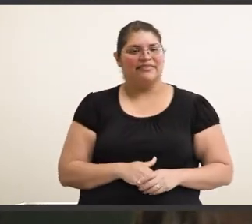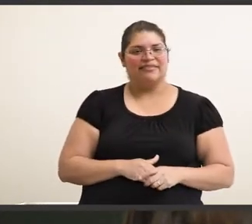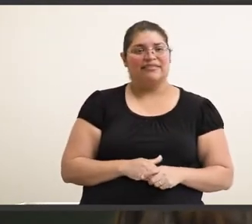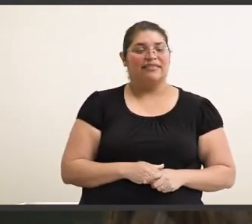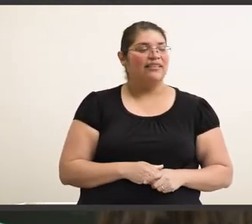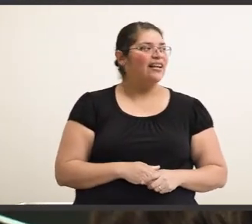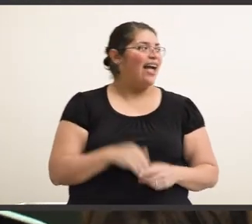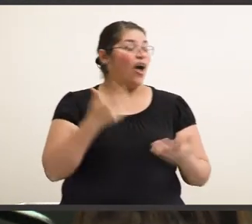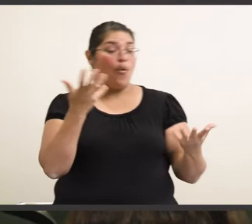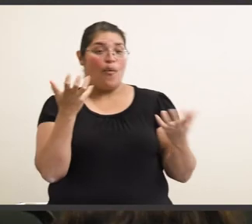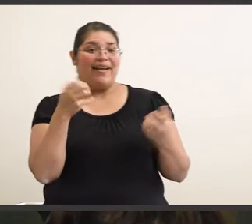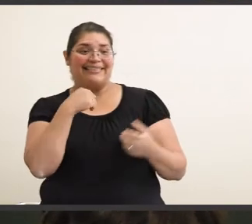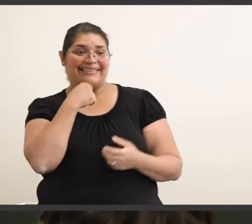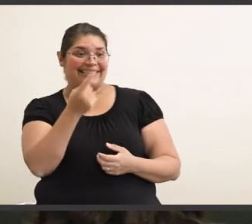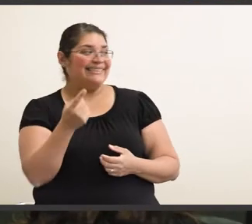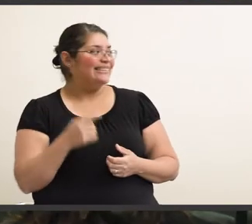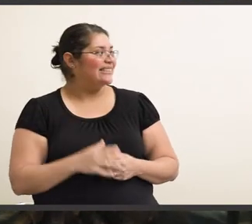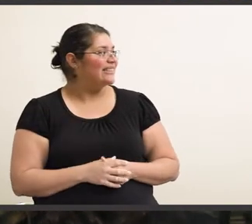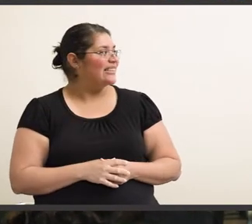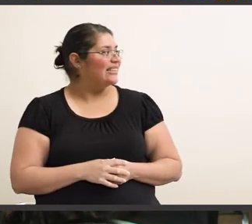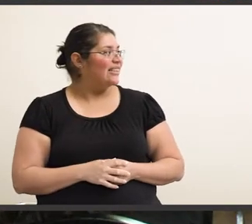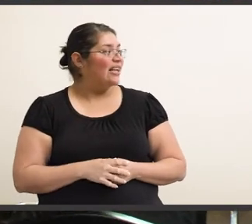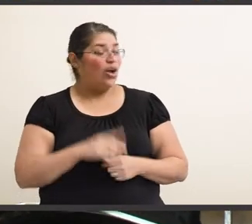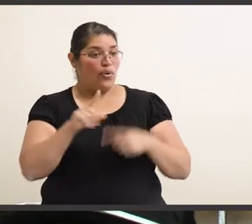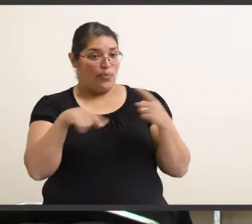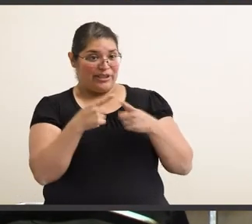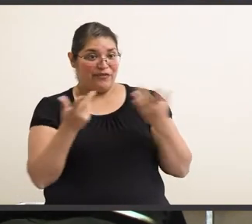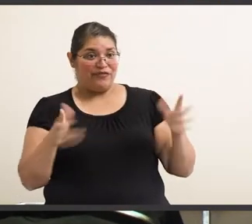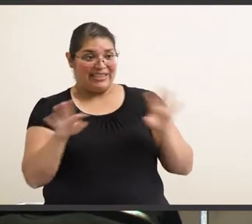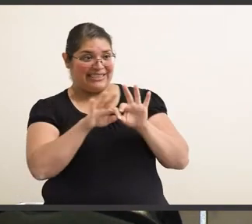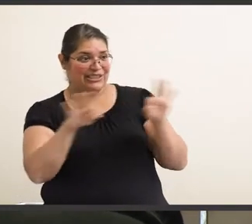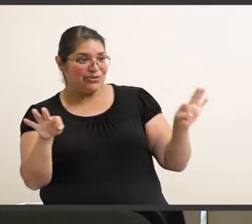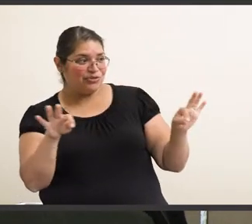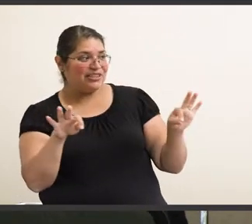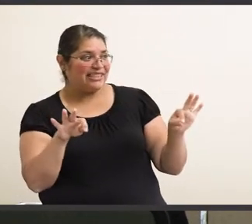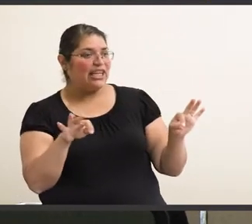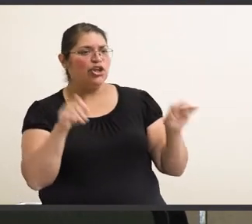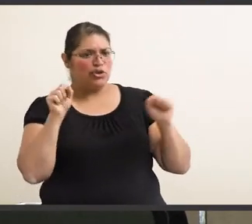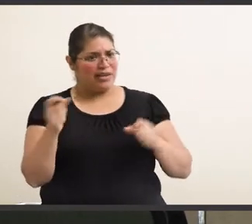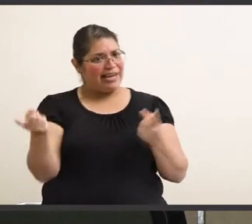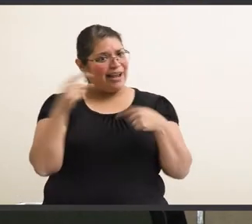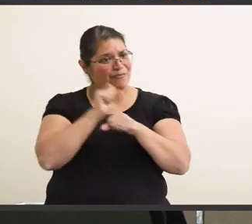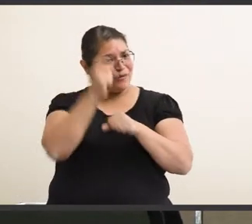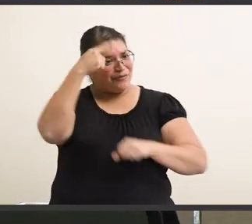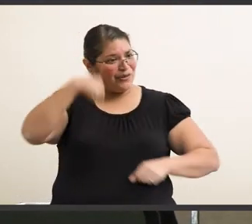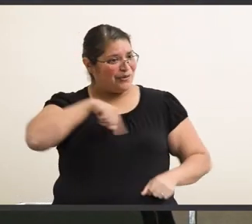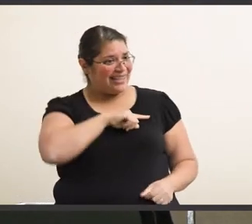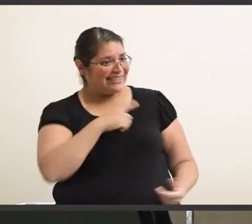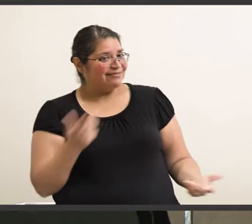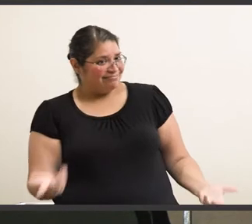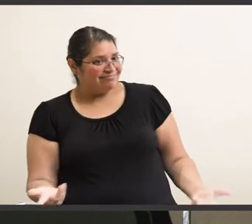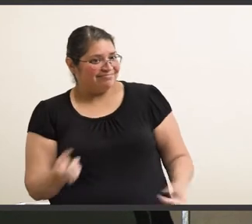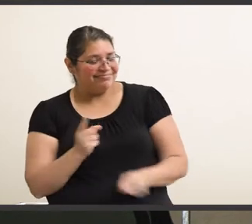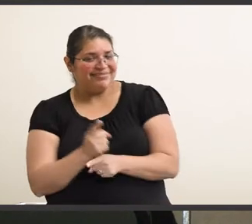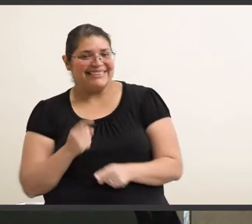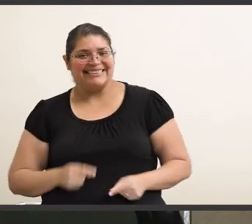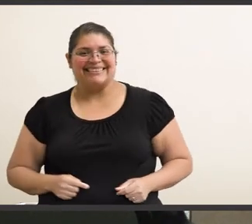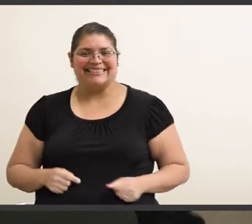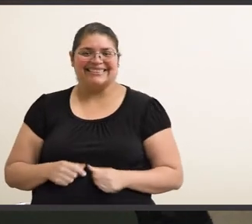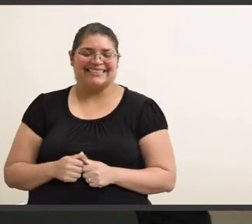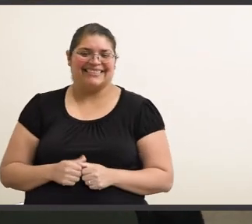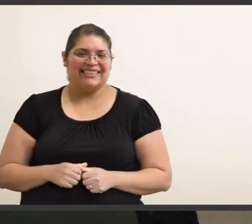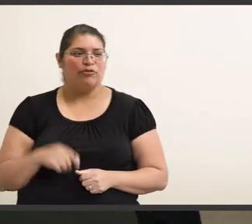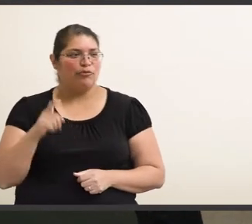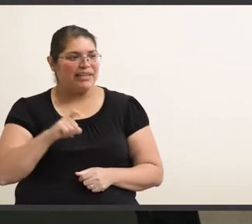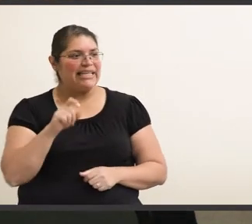I'd just like to say that, um. When y'all finish your degrees and all that, come work for us. No? No? Yeah. We